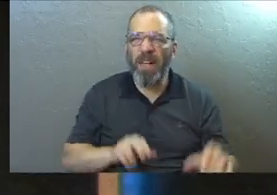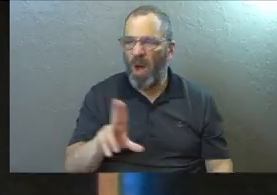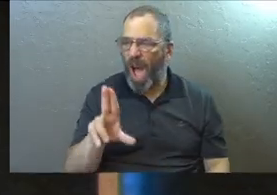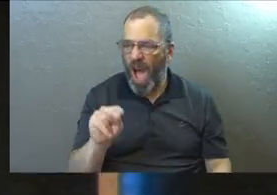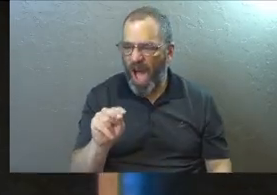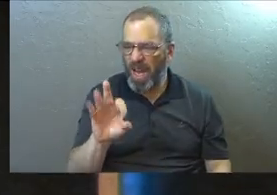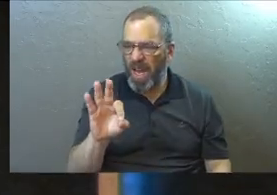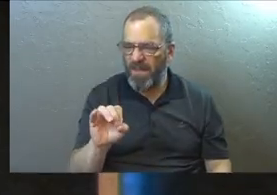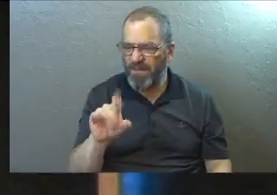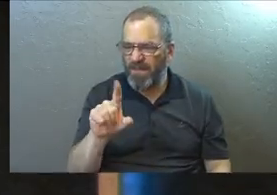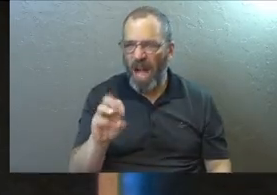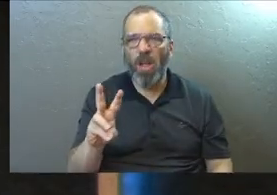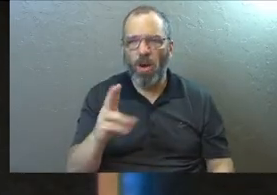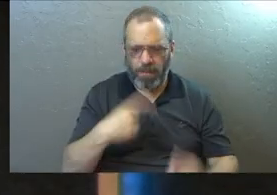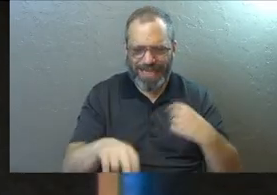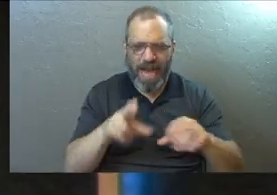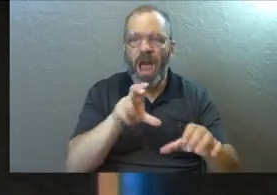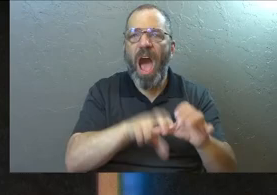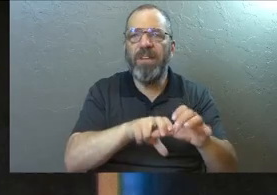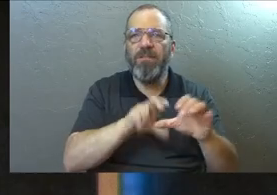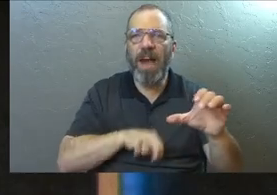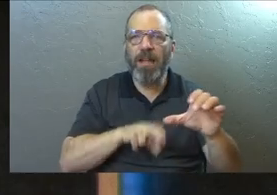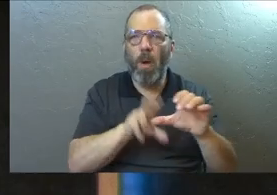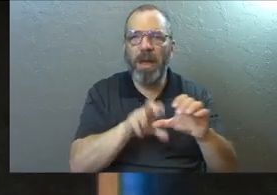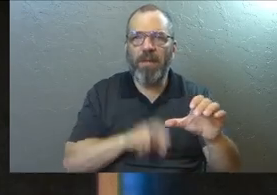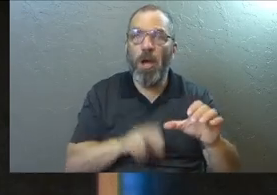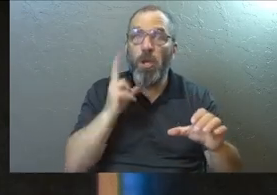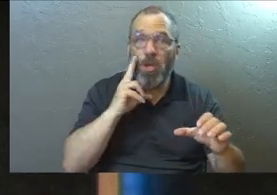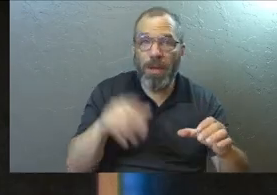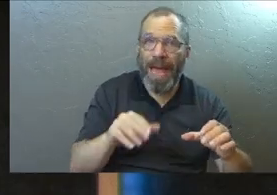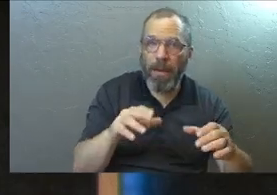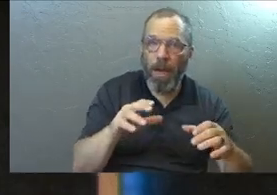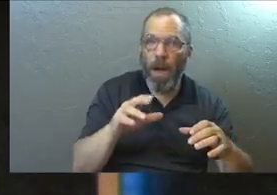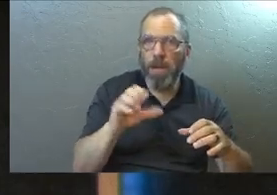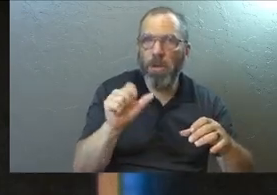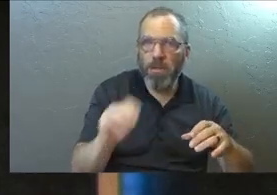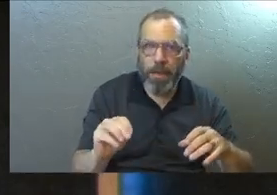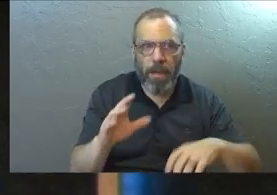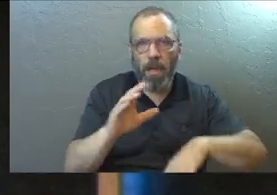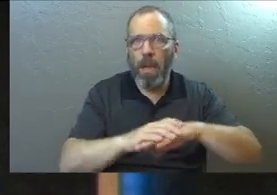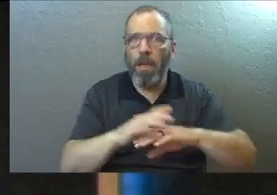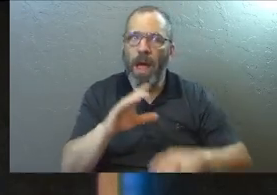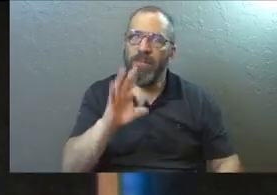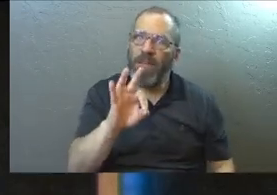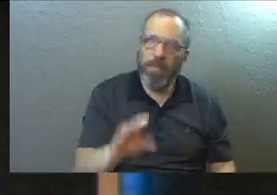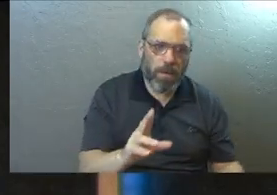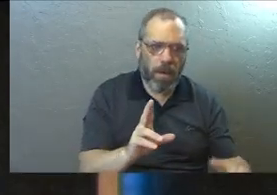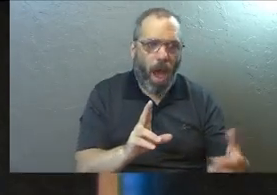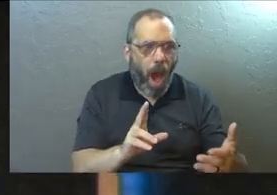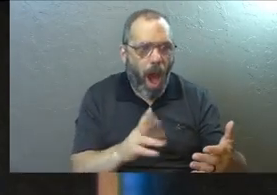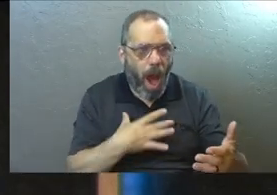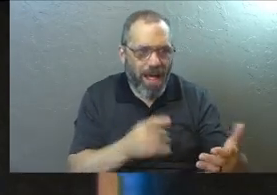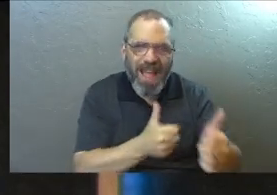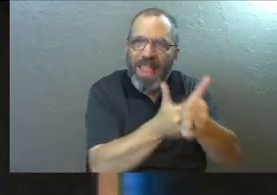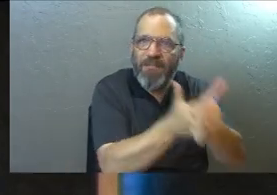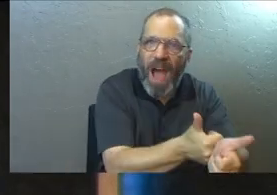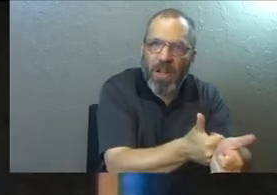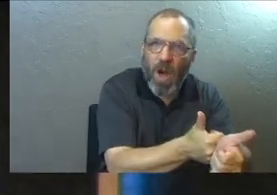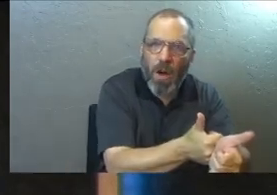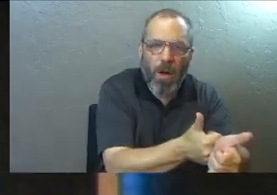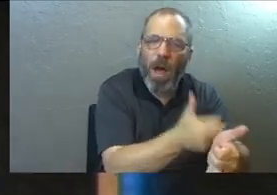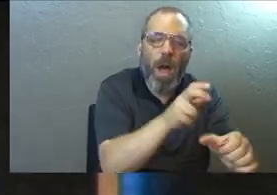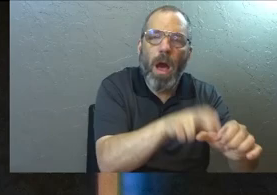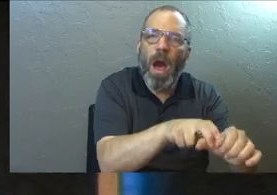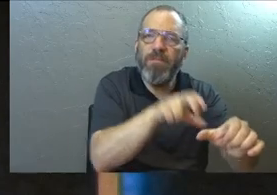There are people who are close to God, know God, and at some point along the way, in their faith, they decide to